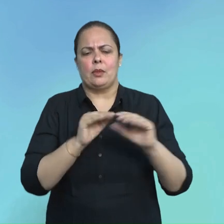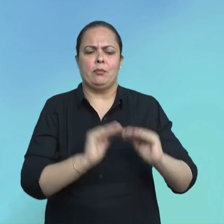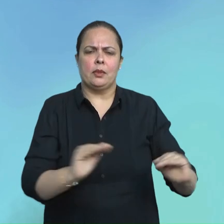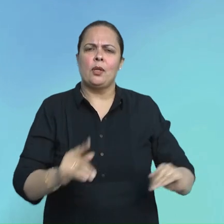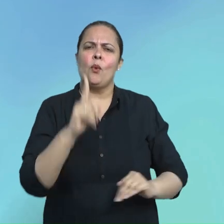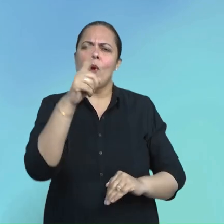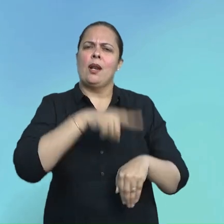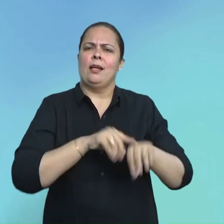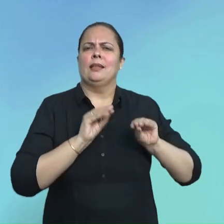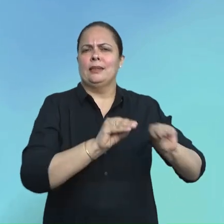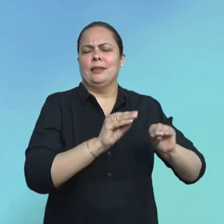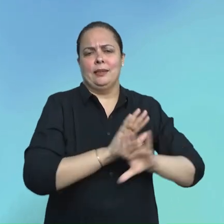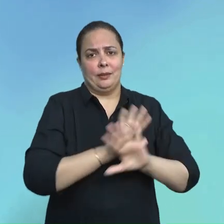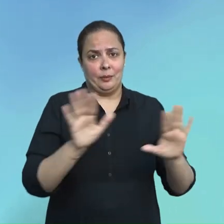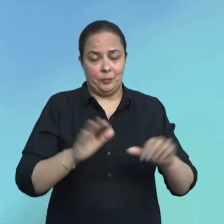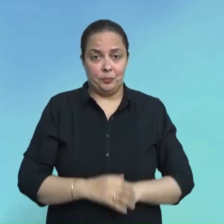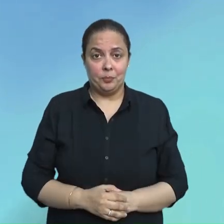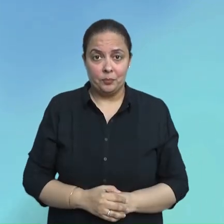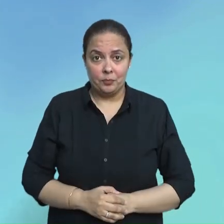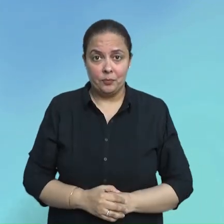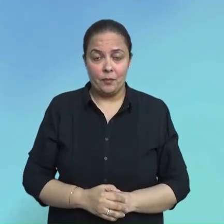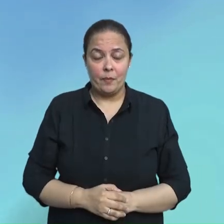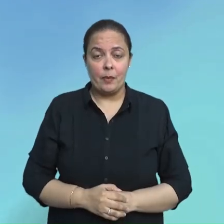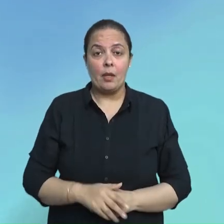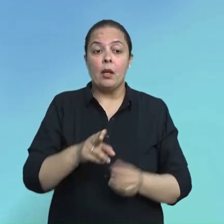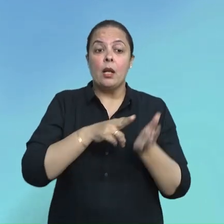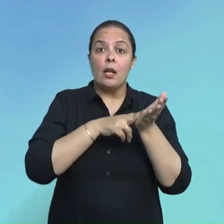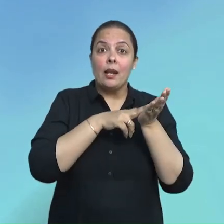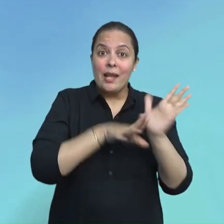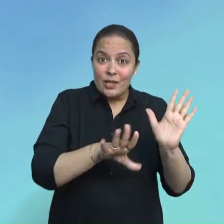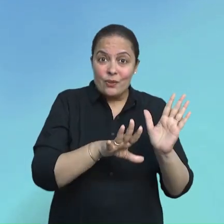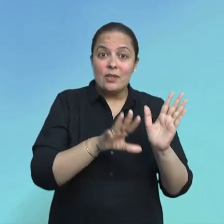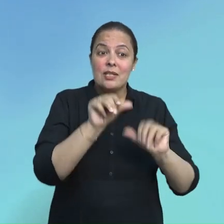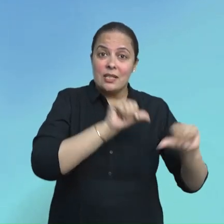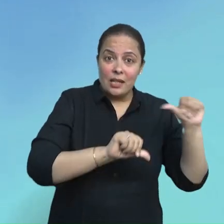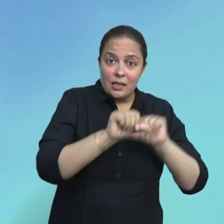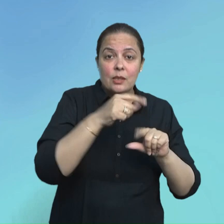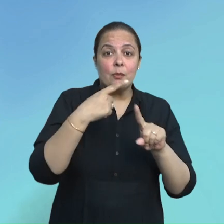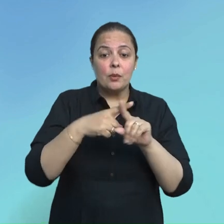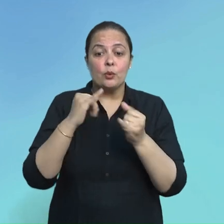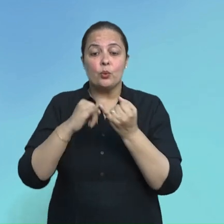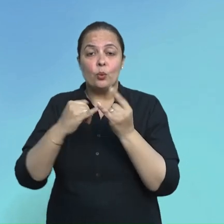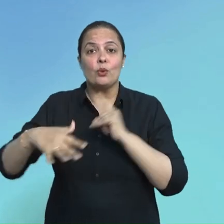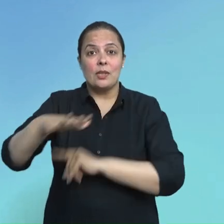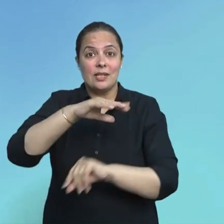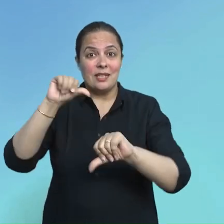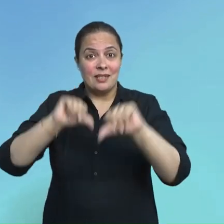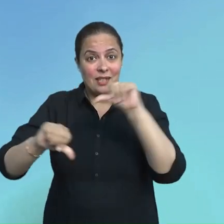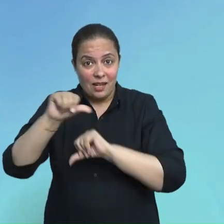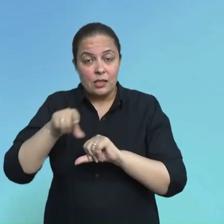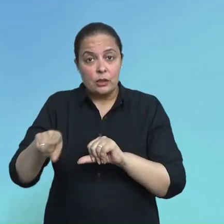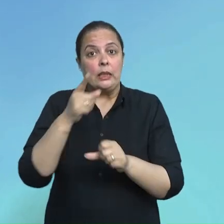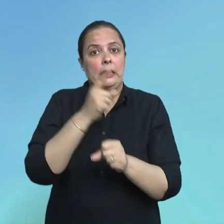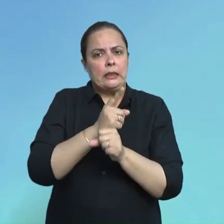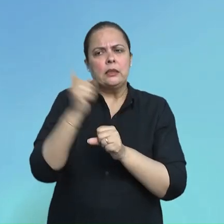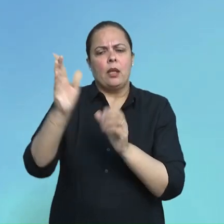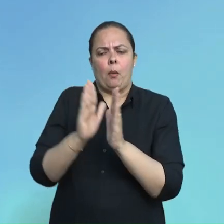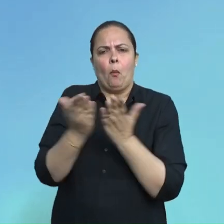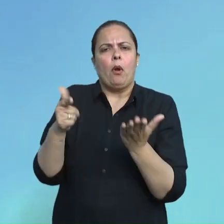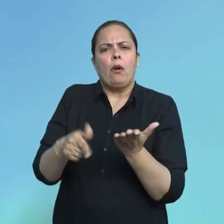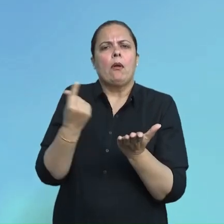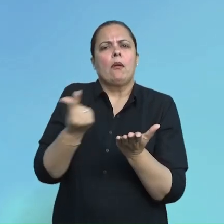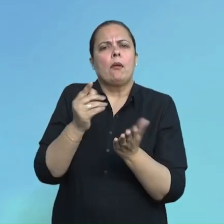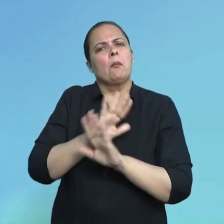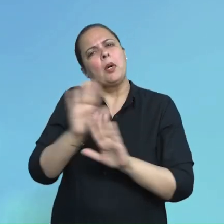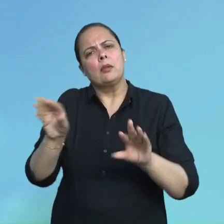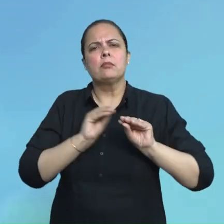It sought teaching both the natural and social sciences through a teacher's handbook, in classes